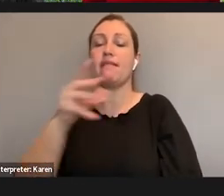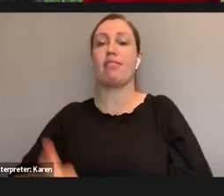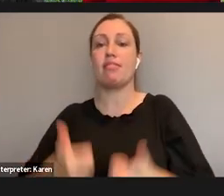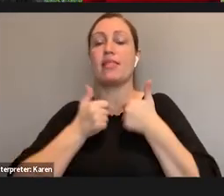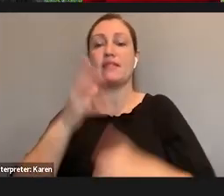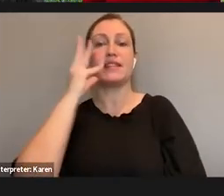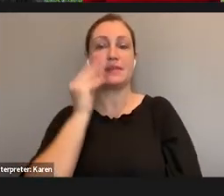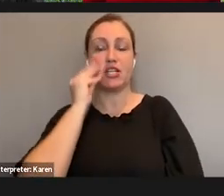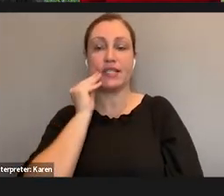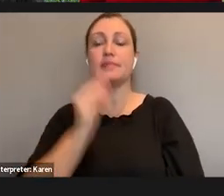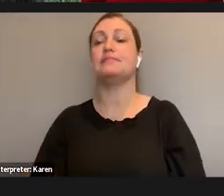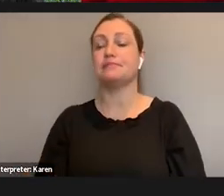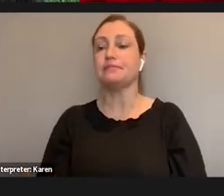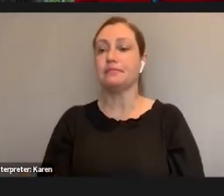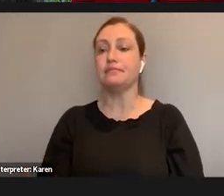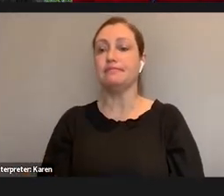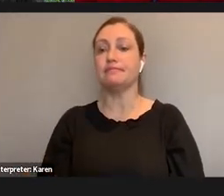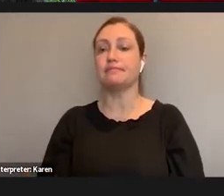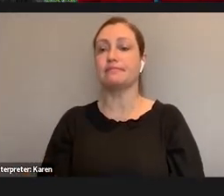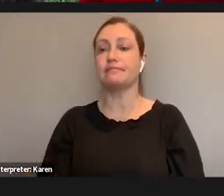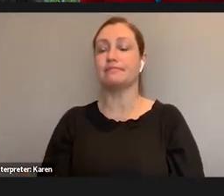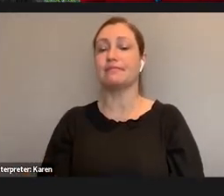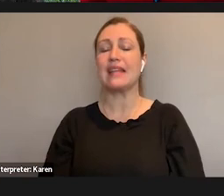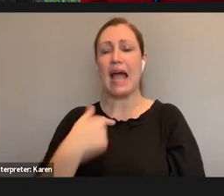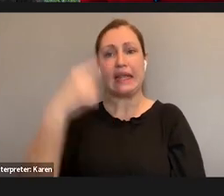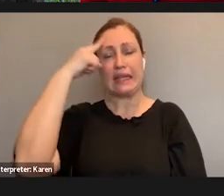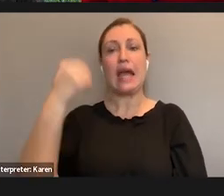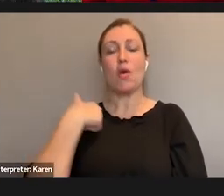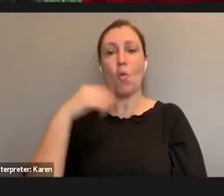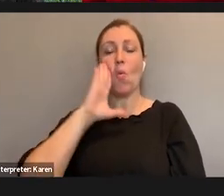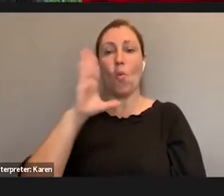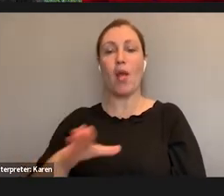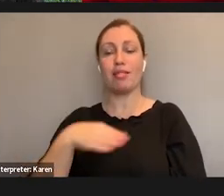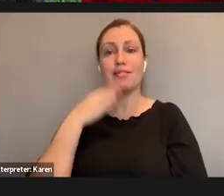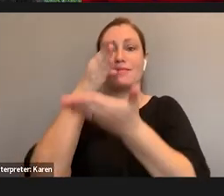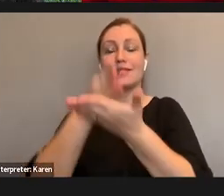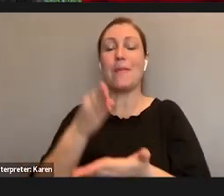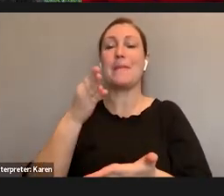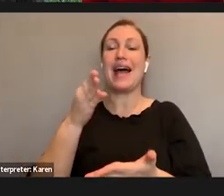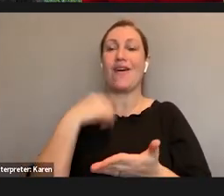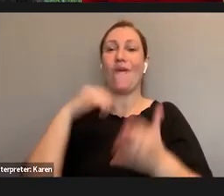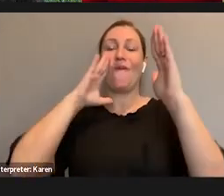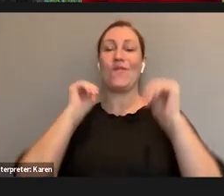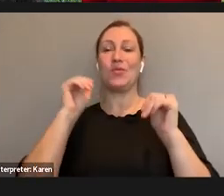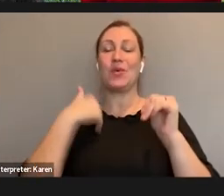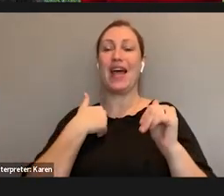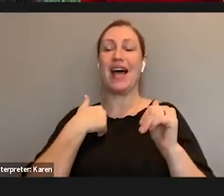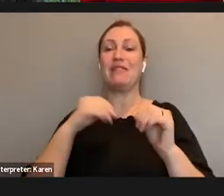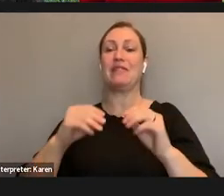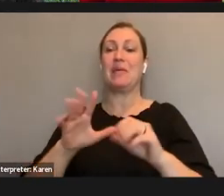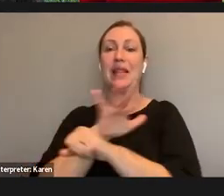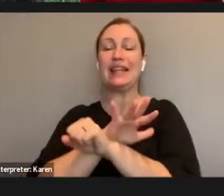And I think I'm going to stop there because hopefully there'll be plenty of time for our conversation.